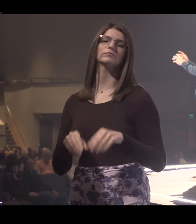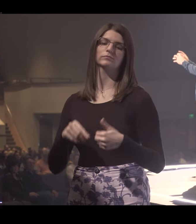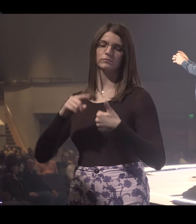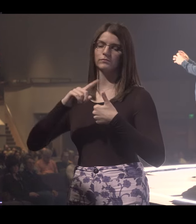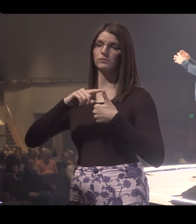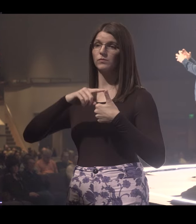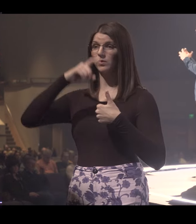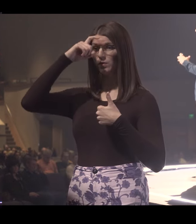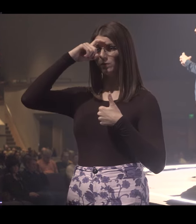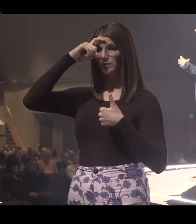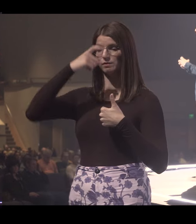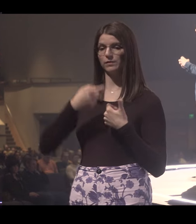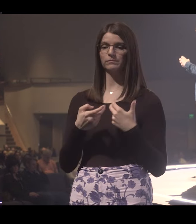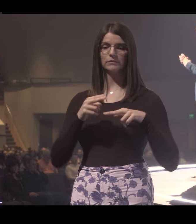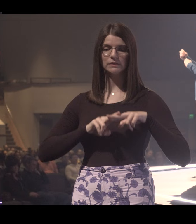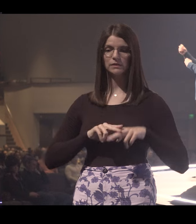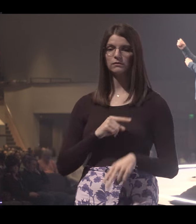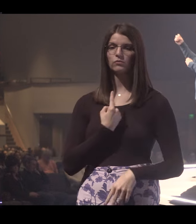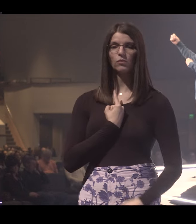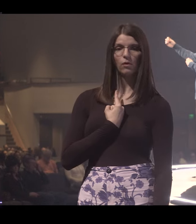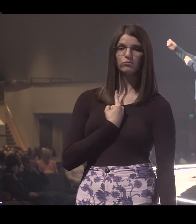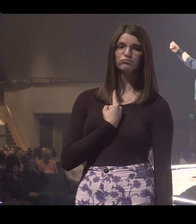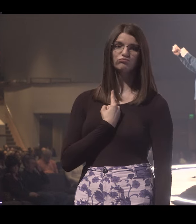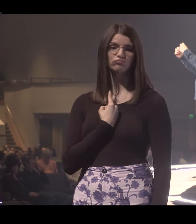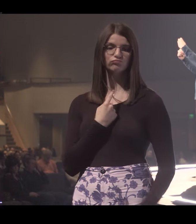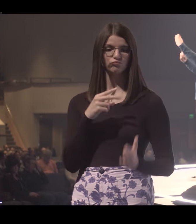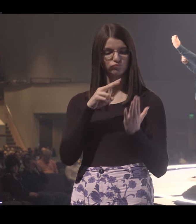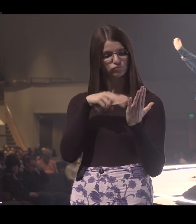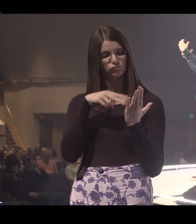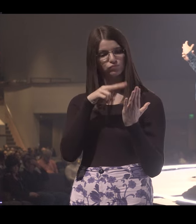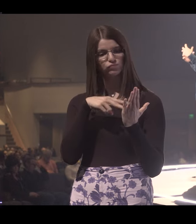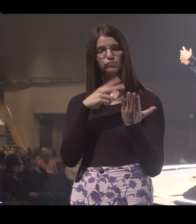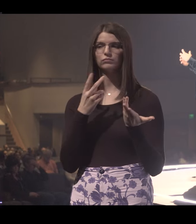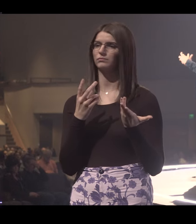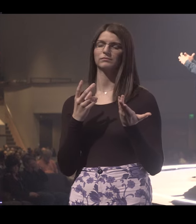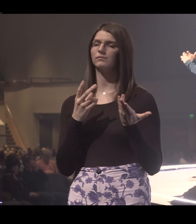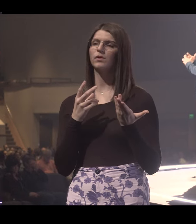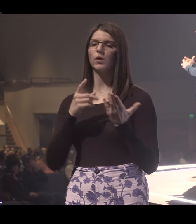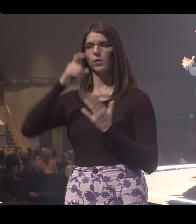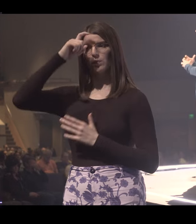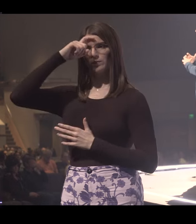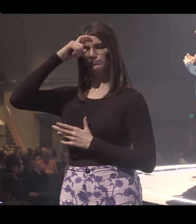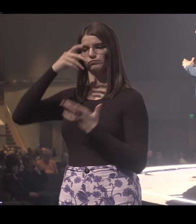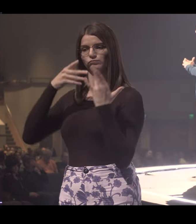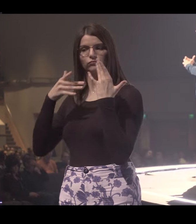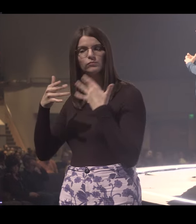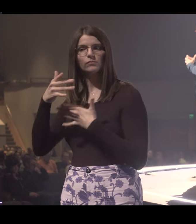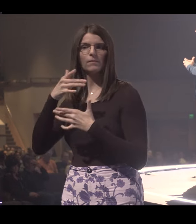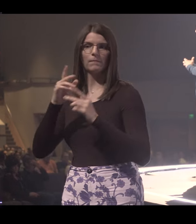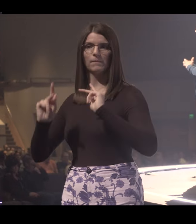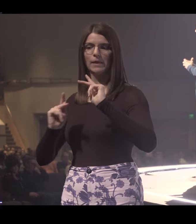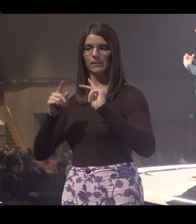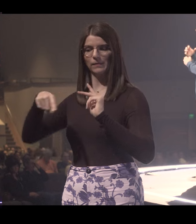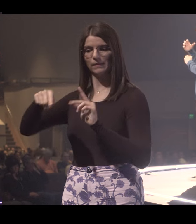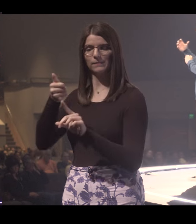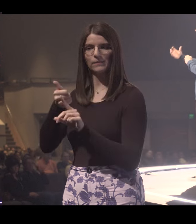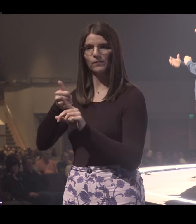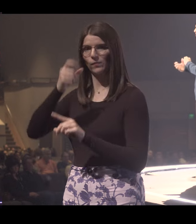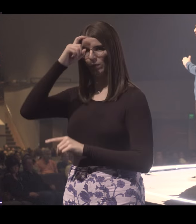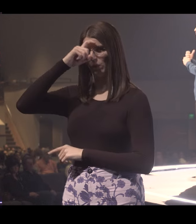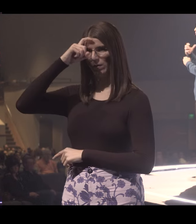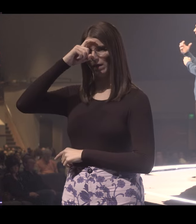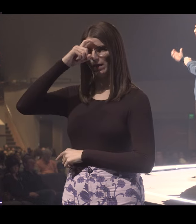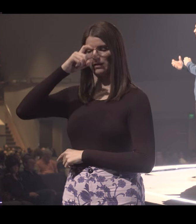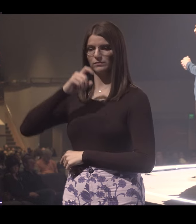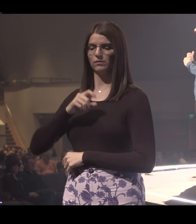Wisdom comes not from you sitting alone, you know, reading or learning. Wisdom comes from being around people that are wise.